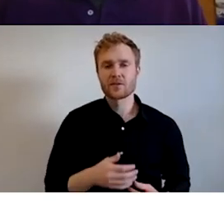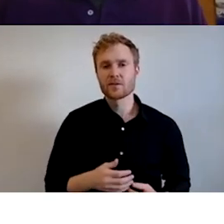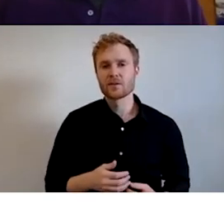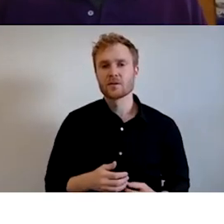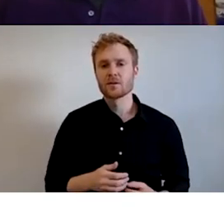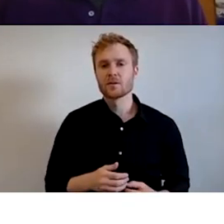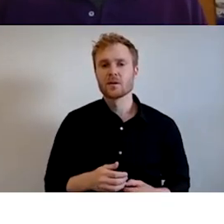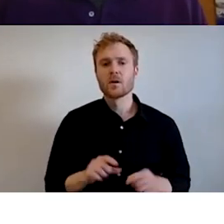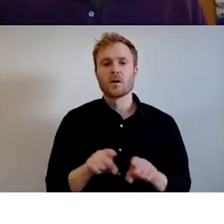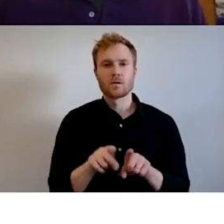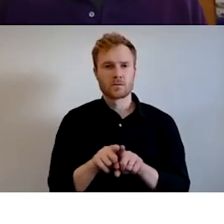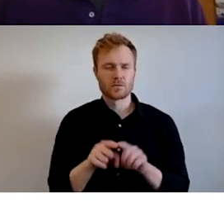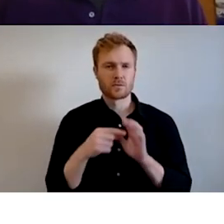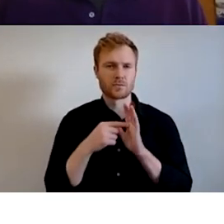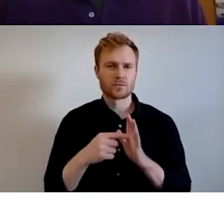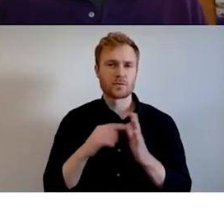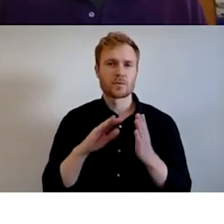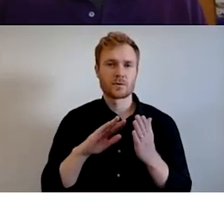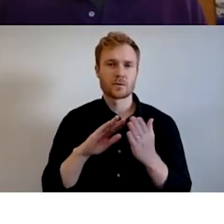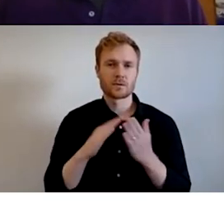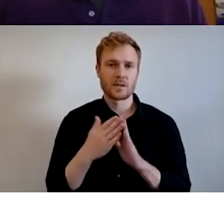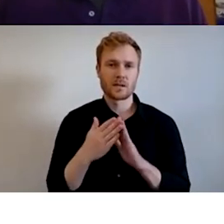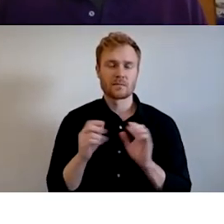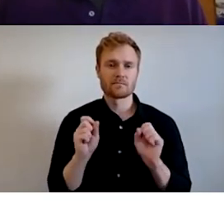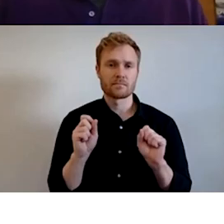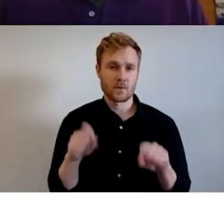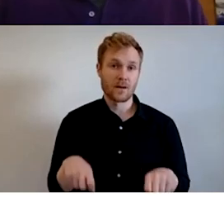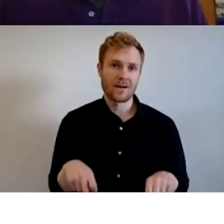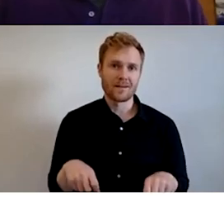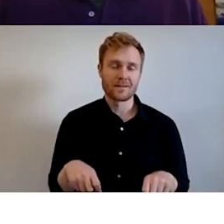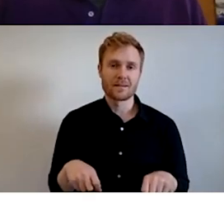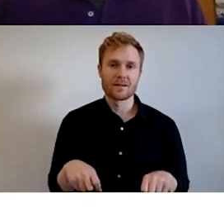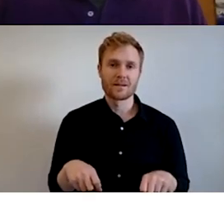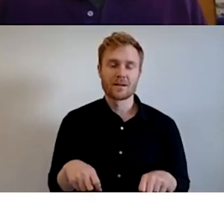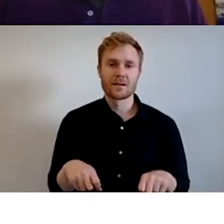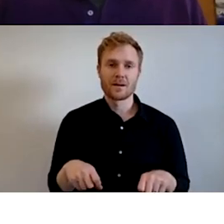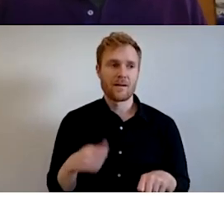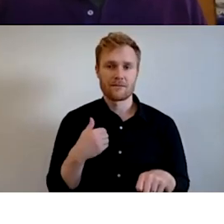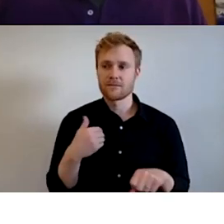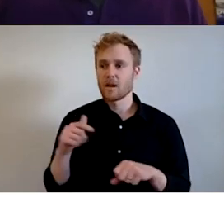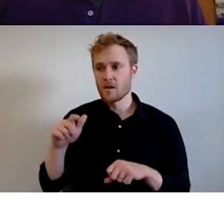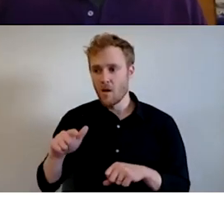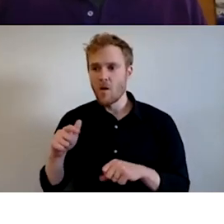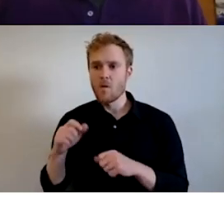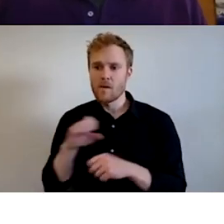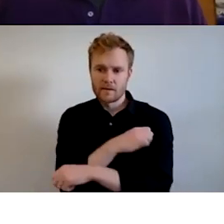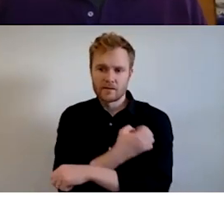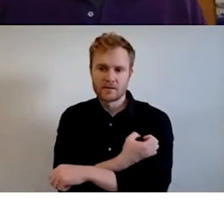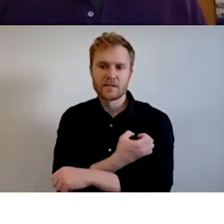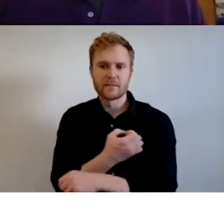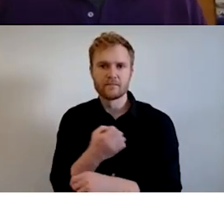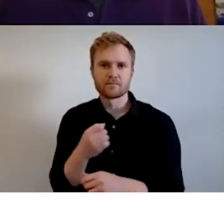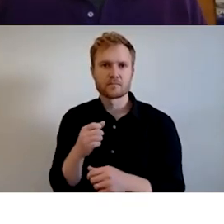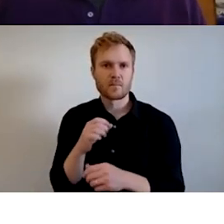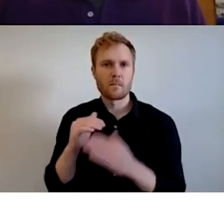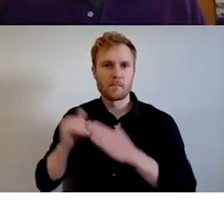demonstrating that the city can develop and have, um, low energy, low intensity buildings, um, that